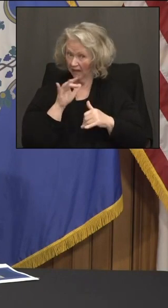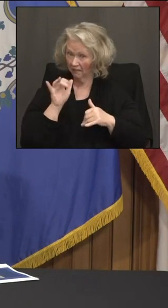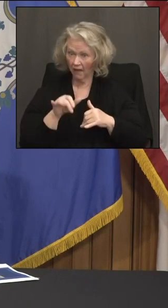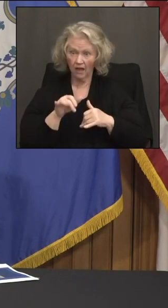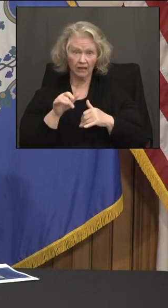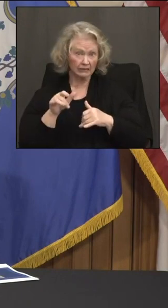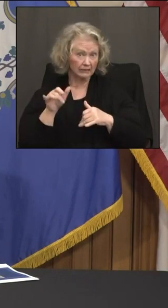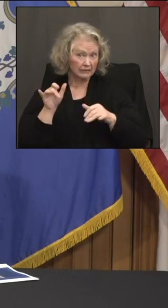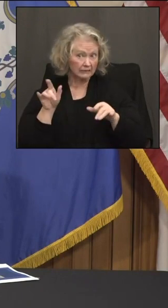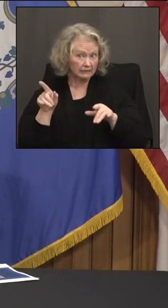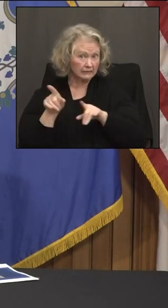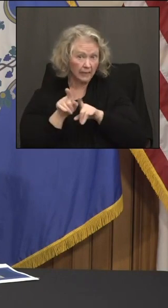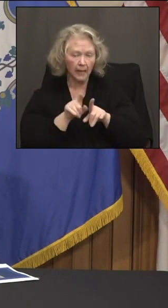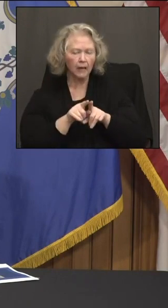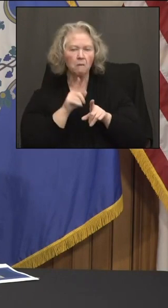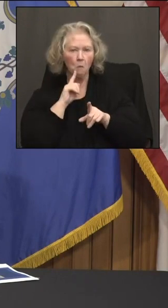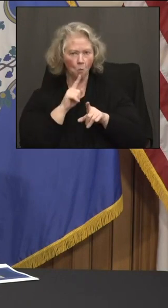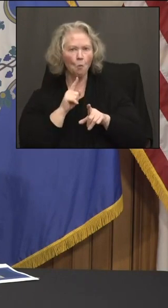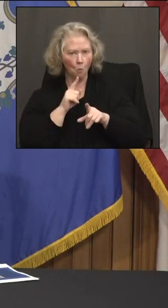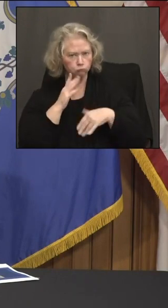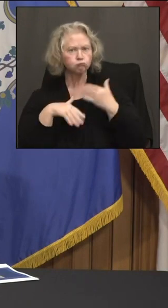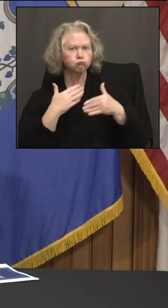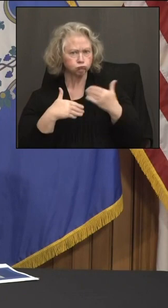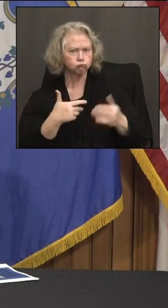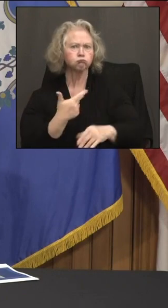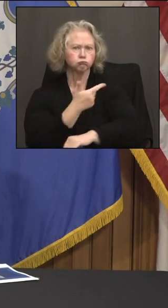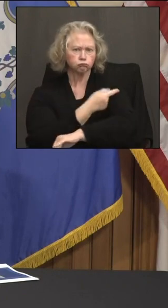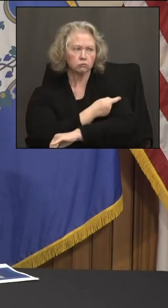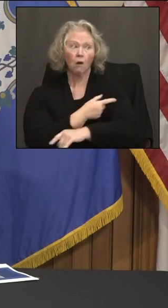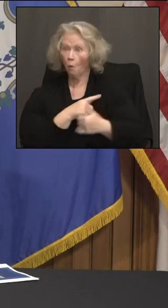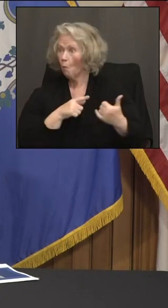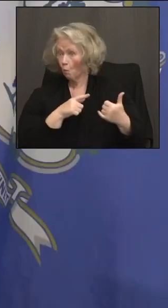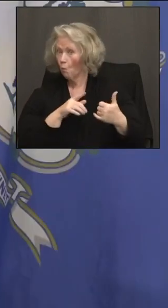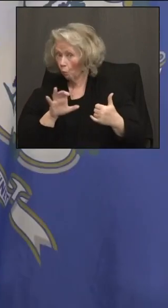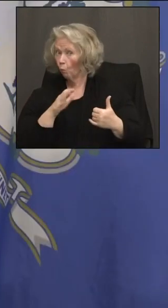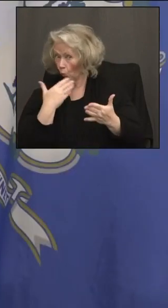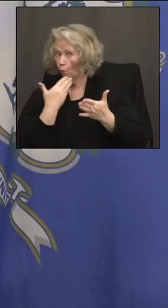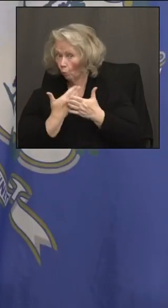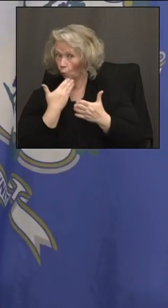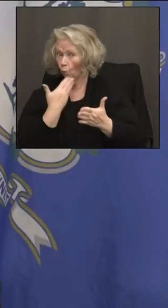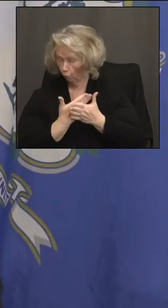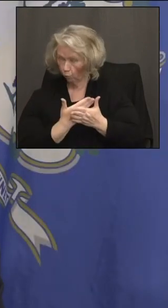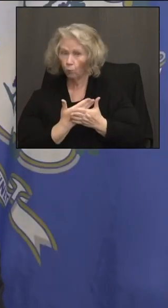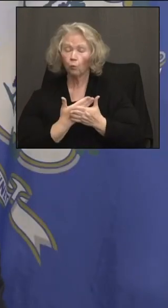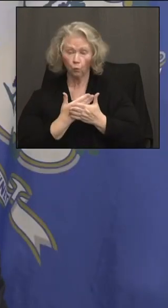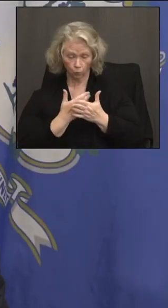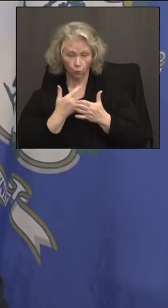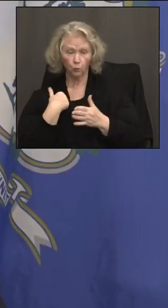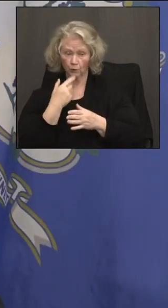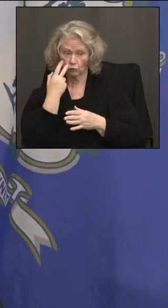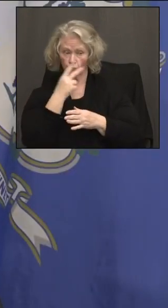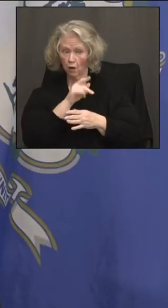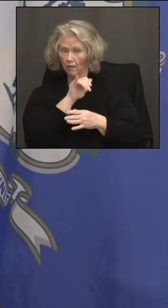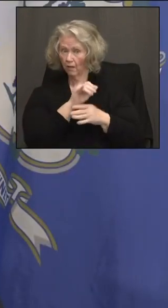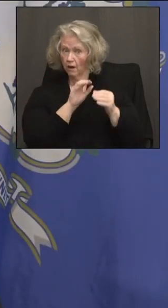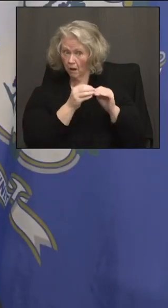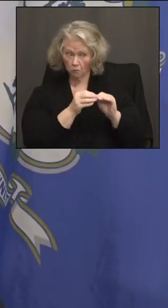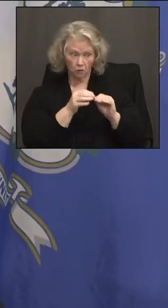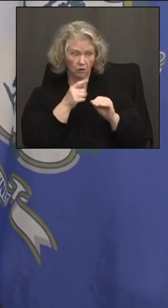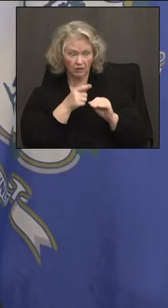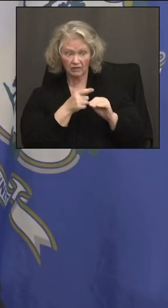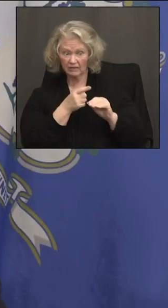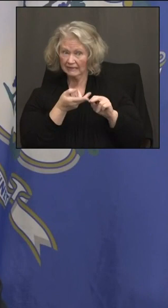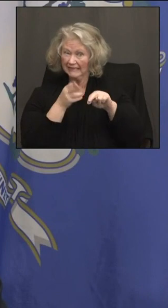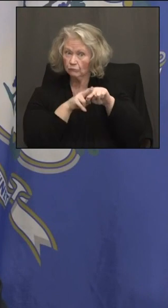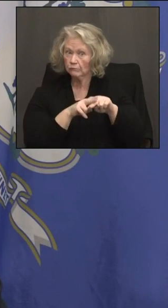trending in a positive direction? They're trending in a positive direction. I think you saw that chart. You know, they're up 7